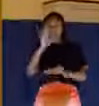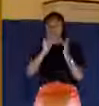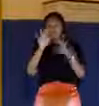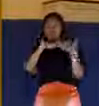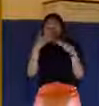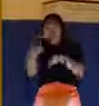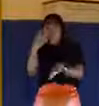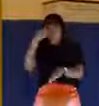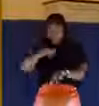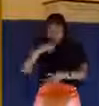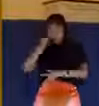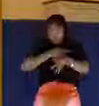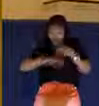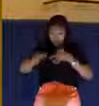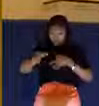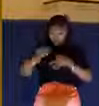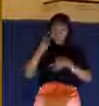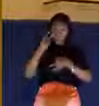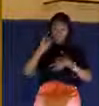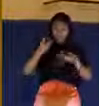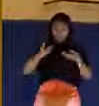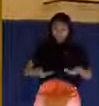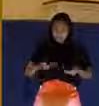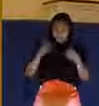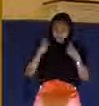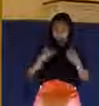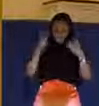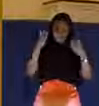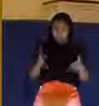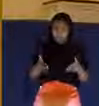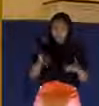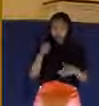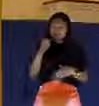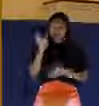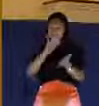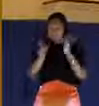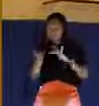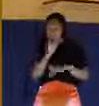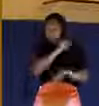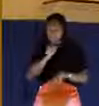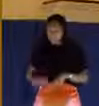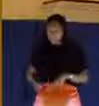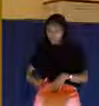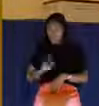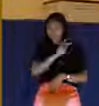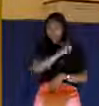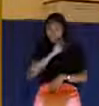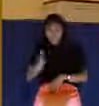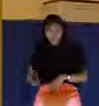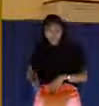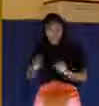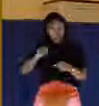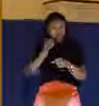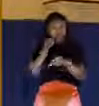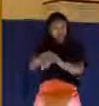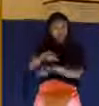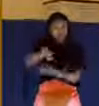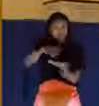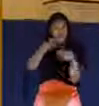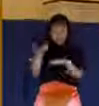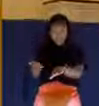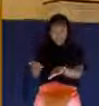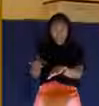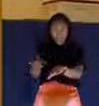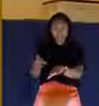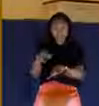They see themselves as sinners. They see Jesus as the Lord, the King, who has power over death and who